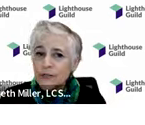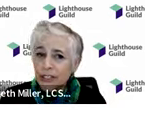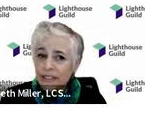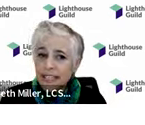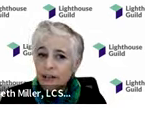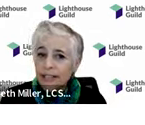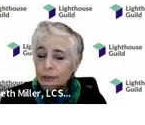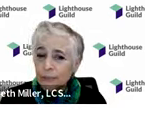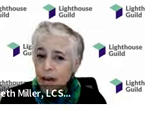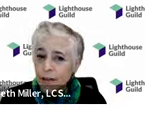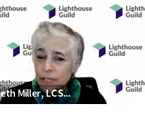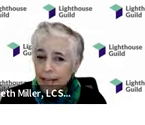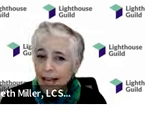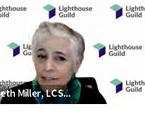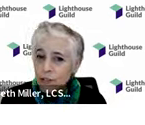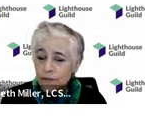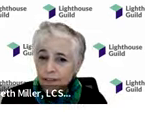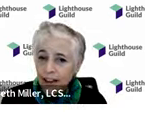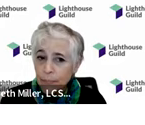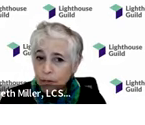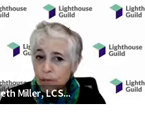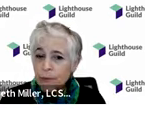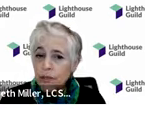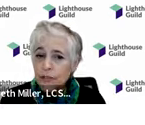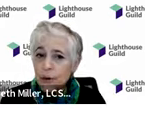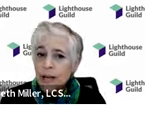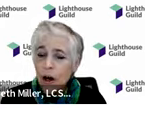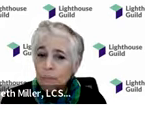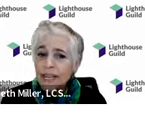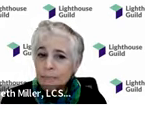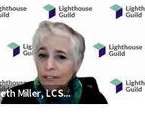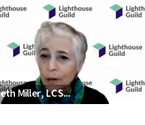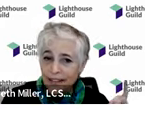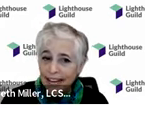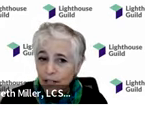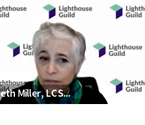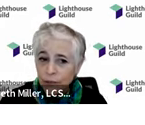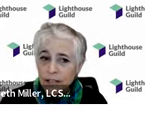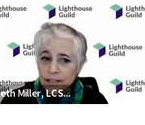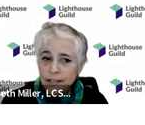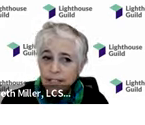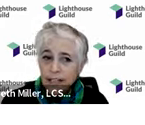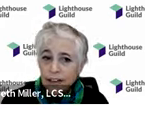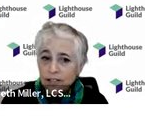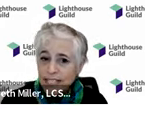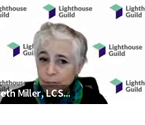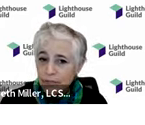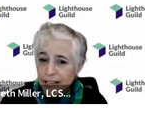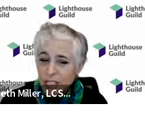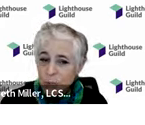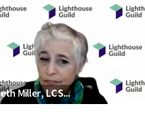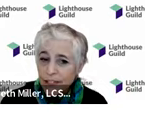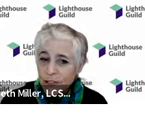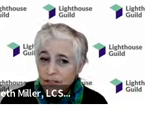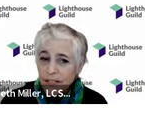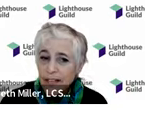have centers for guild care in not only manhattan serving five boroughs but also albany buffalo and niagara falls there's a team